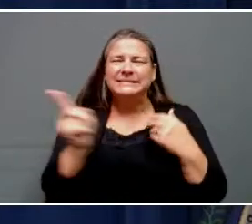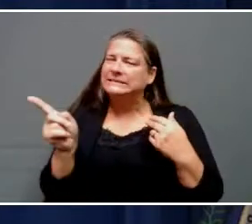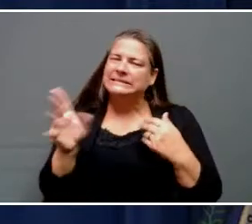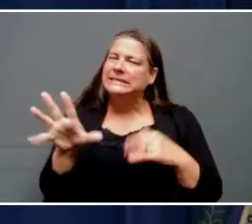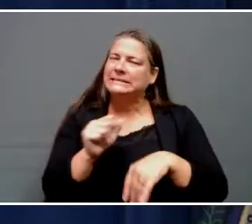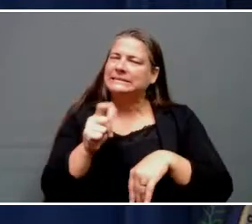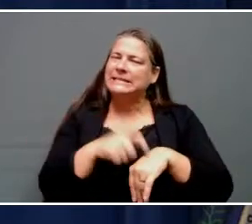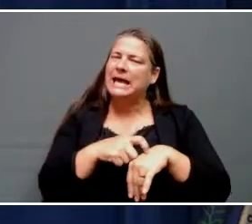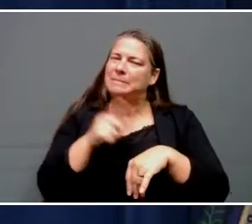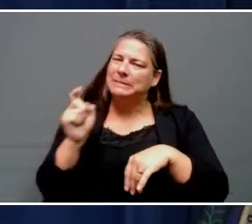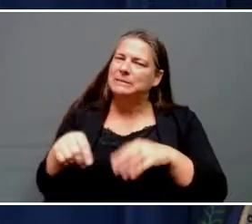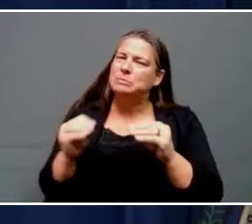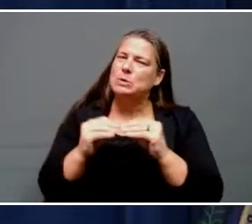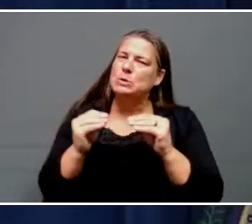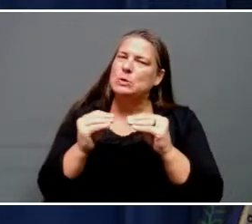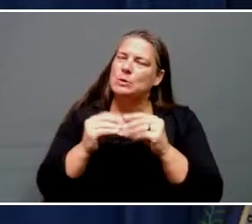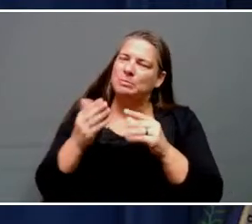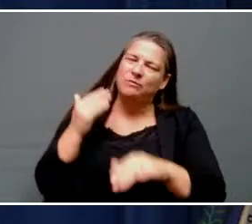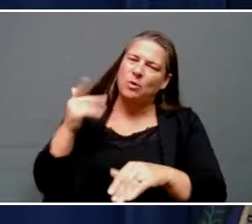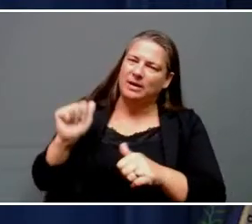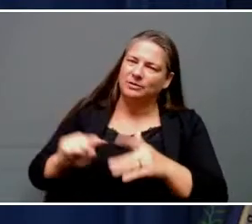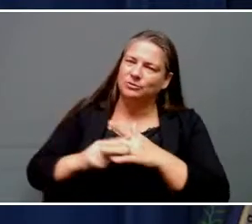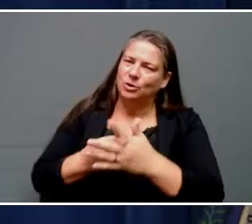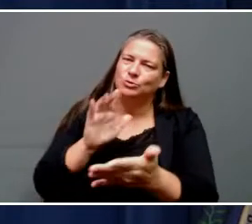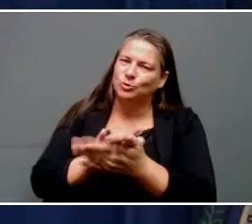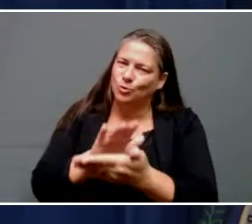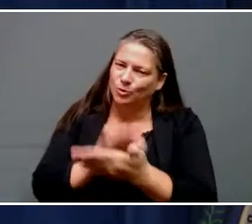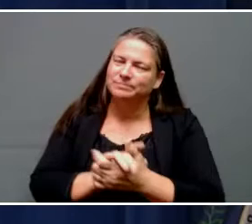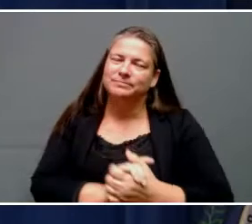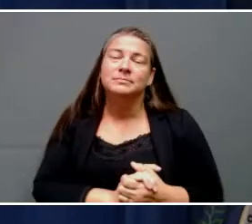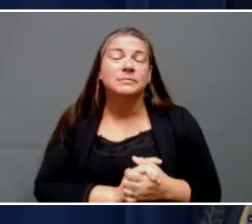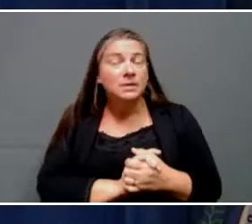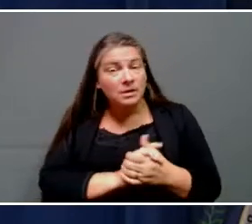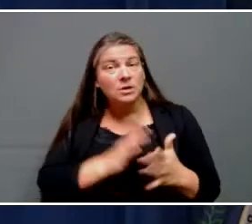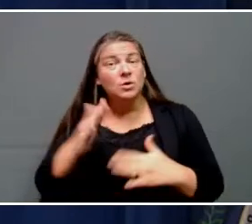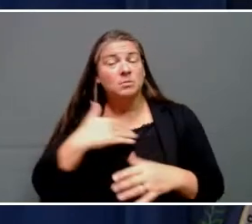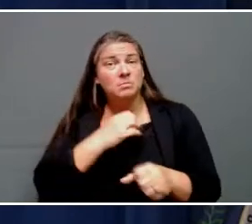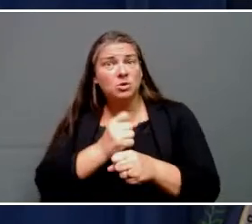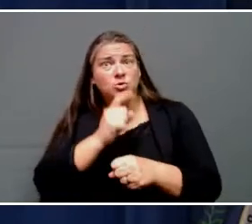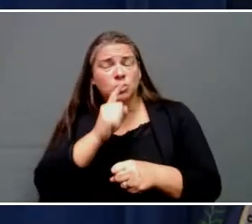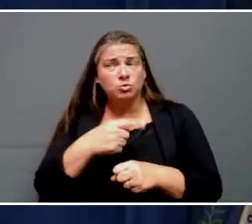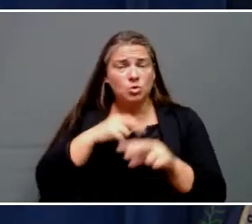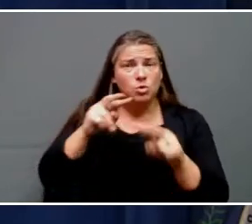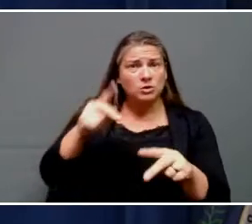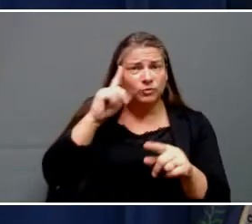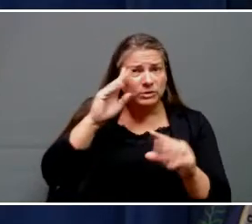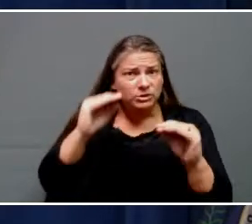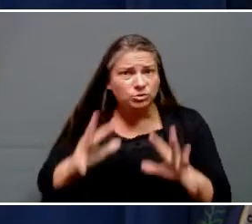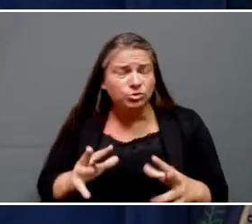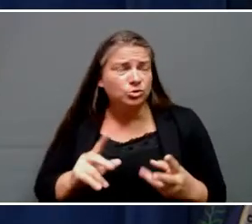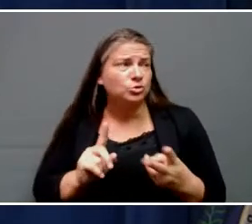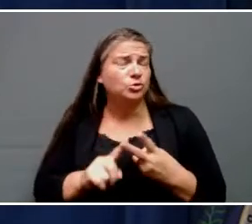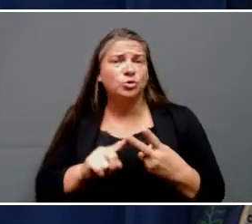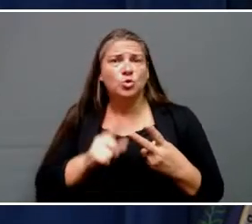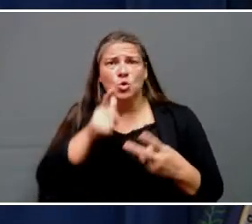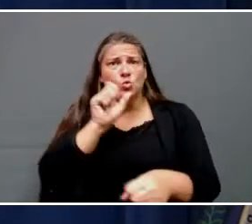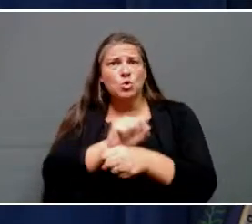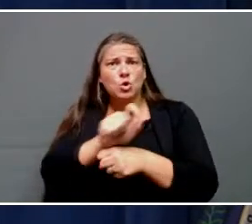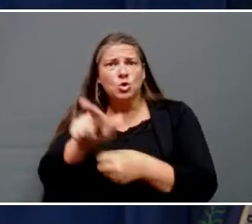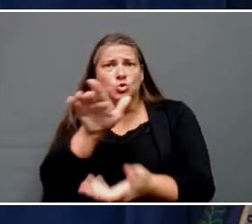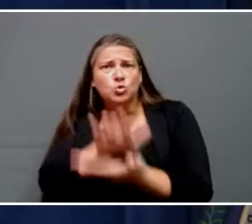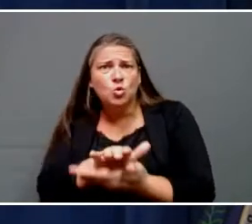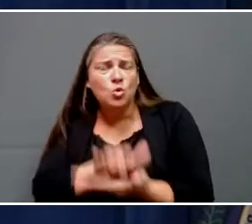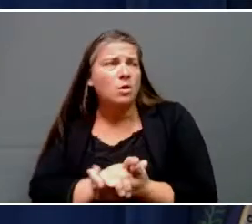longer. Also pieces to make sure that we're looking out after our educators, our school employees, about what some of this